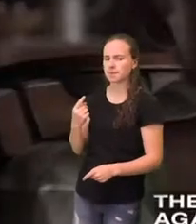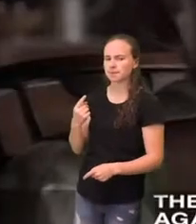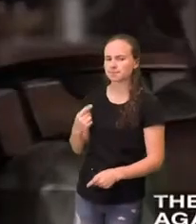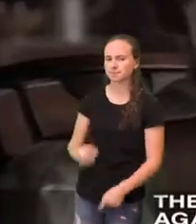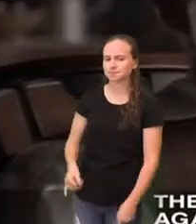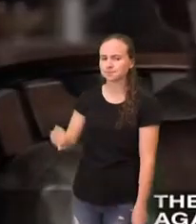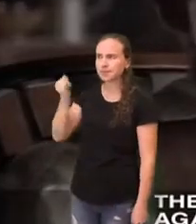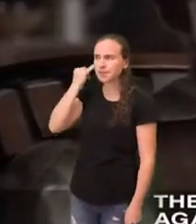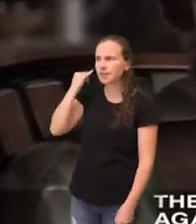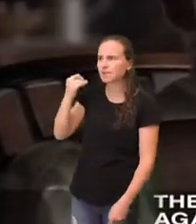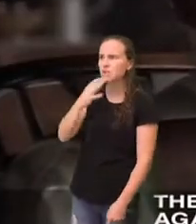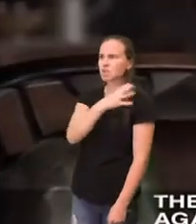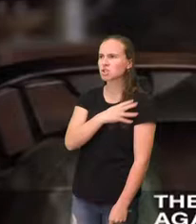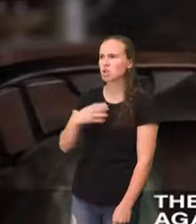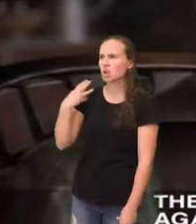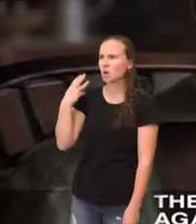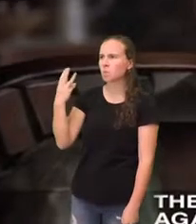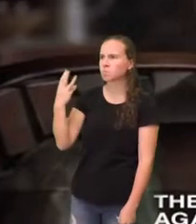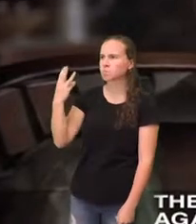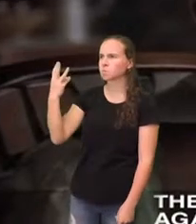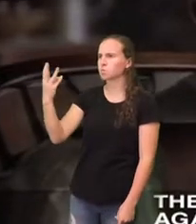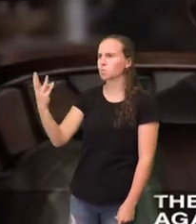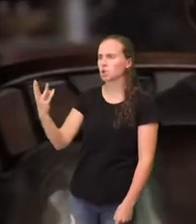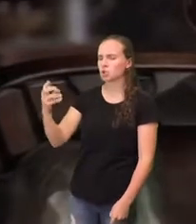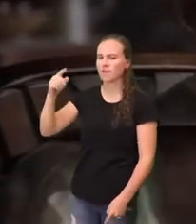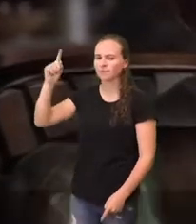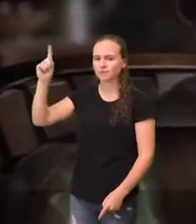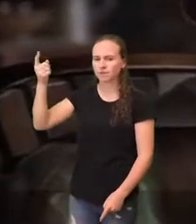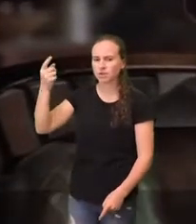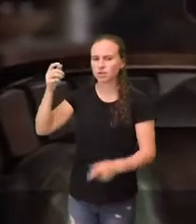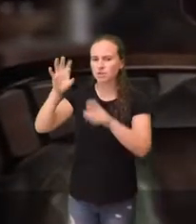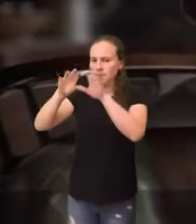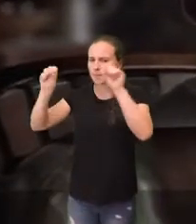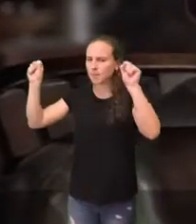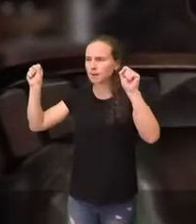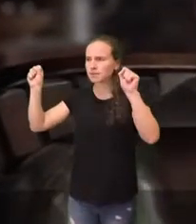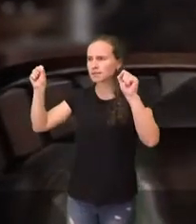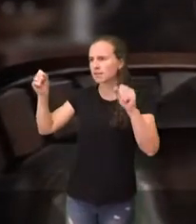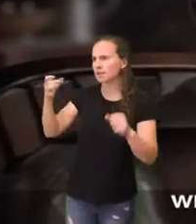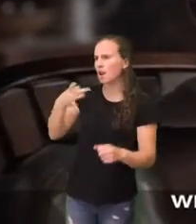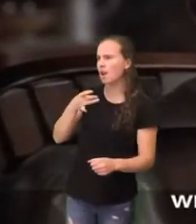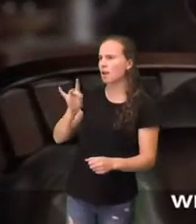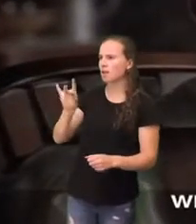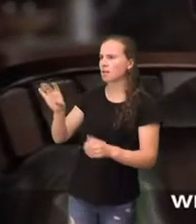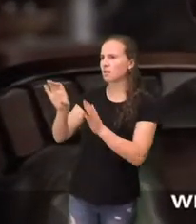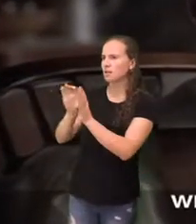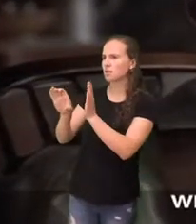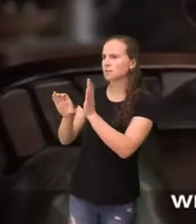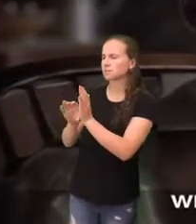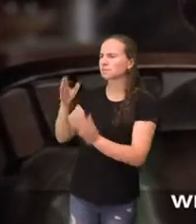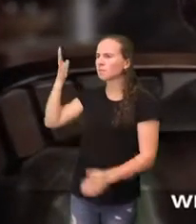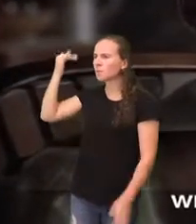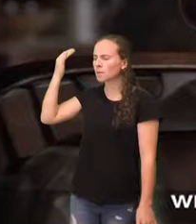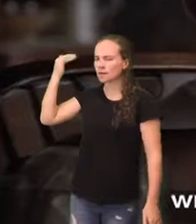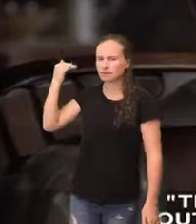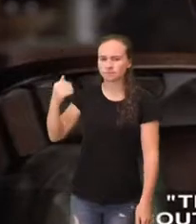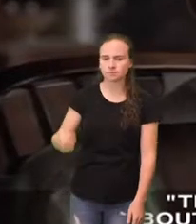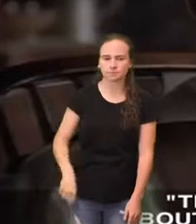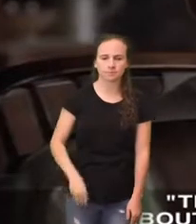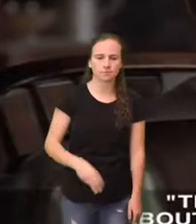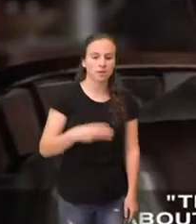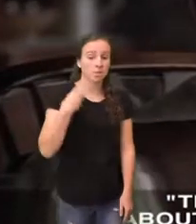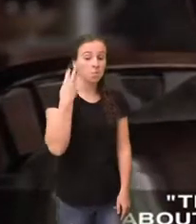They ask me how I could be against the new Constitution when our friend General Washington will be the first president under it.